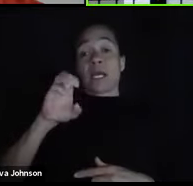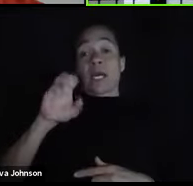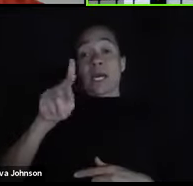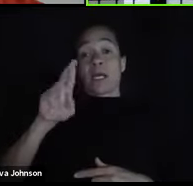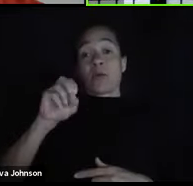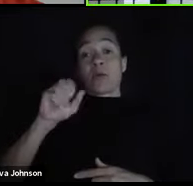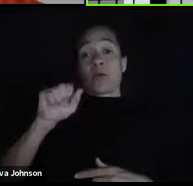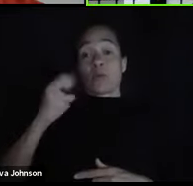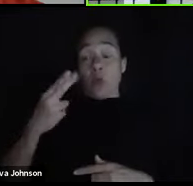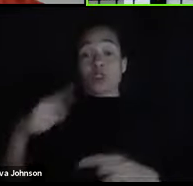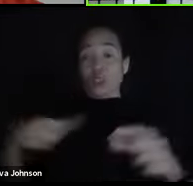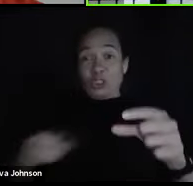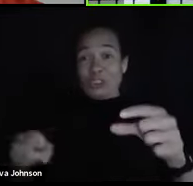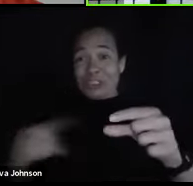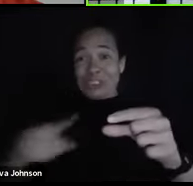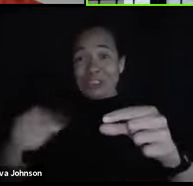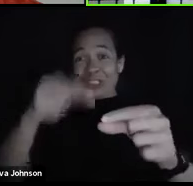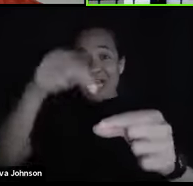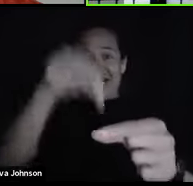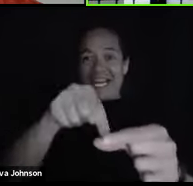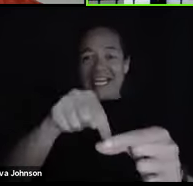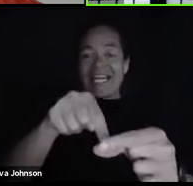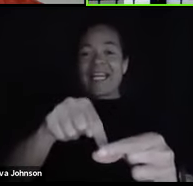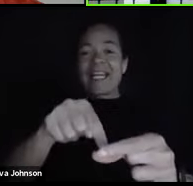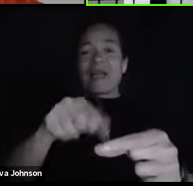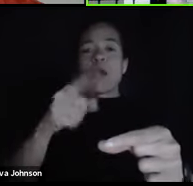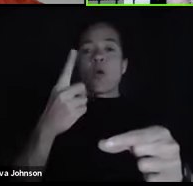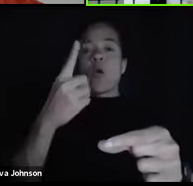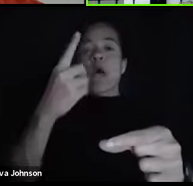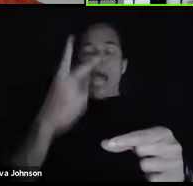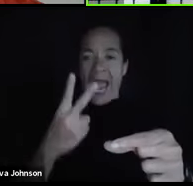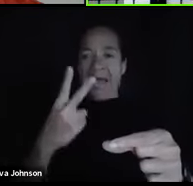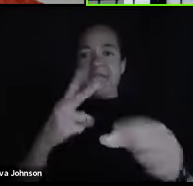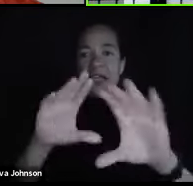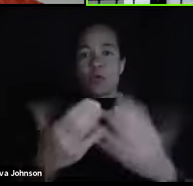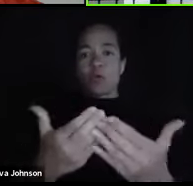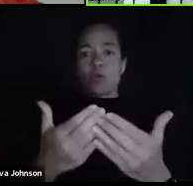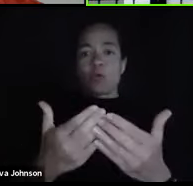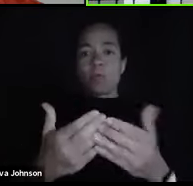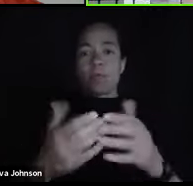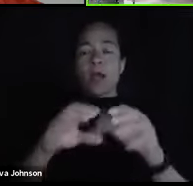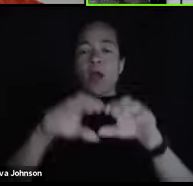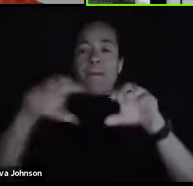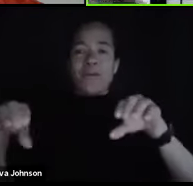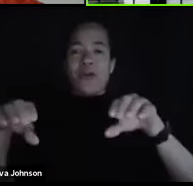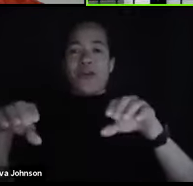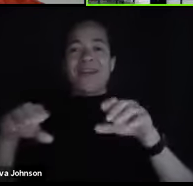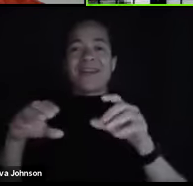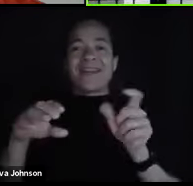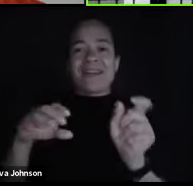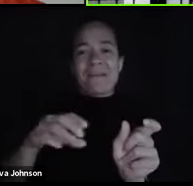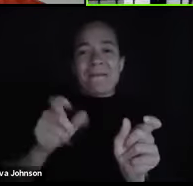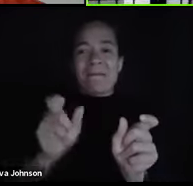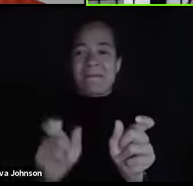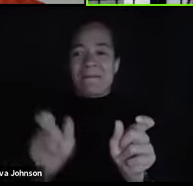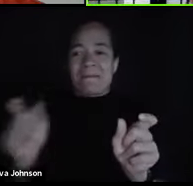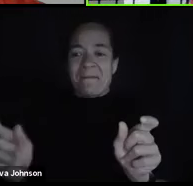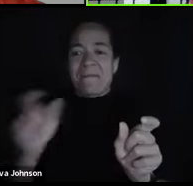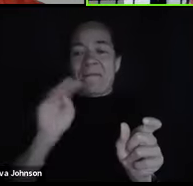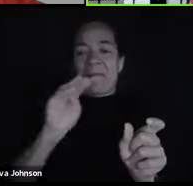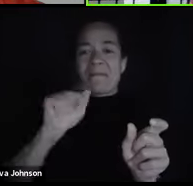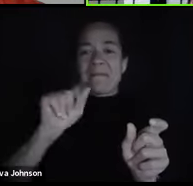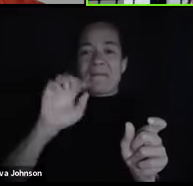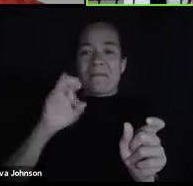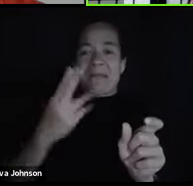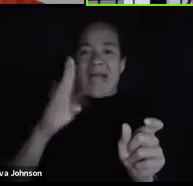got the sugar cube. One half of that group was put in little tiny matchboxes individual matchboxes, which means